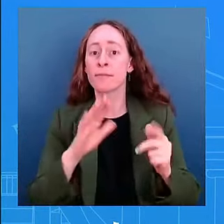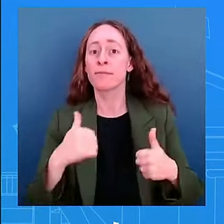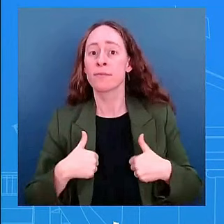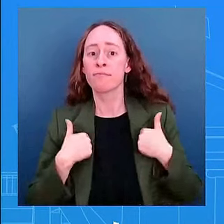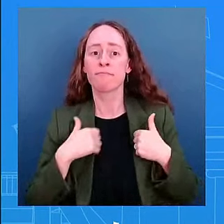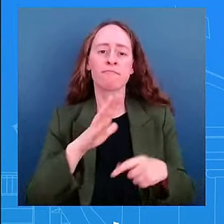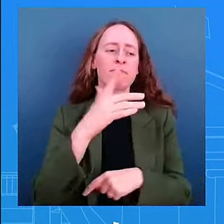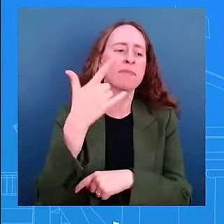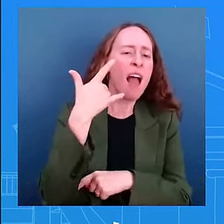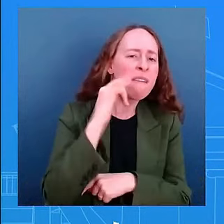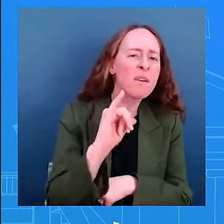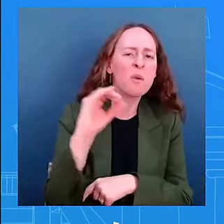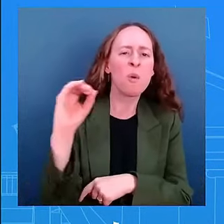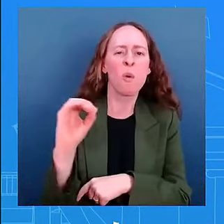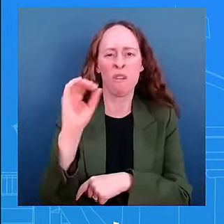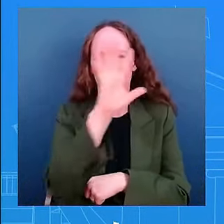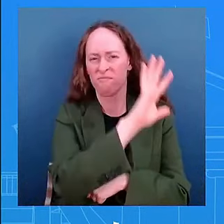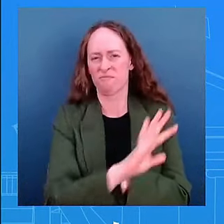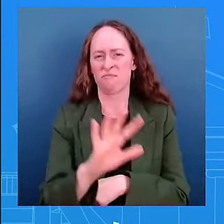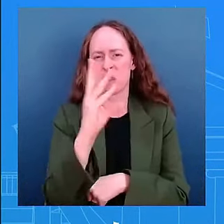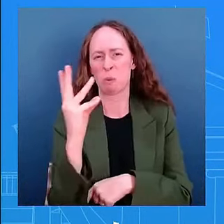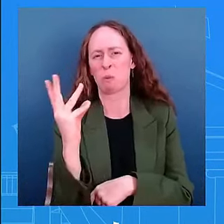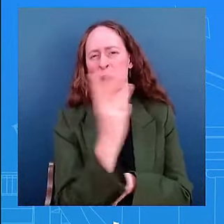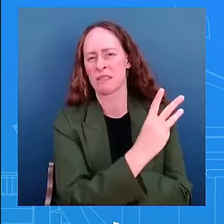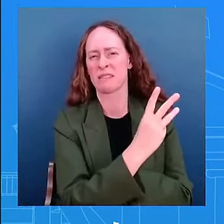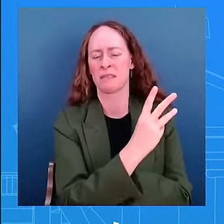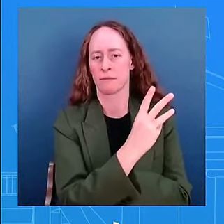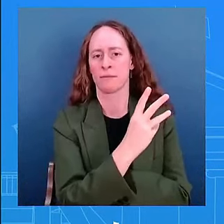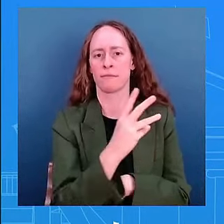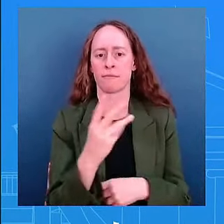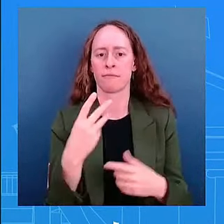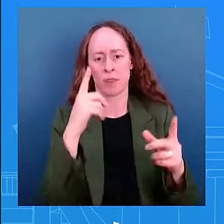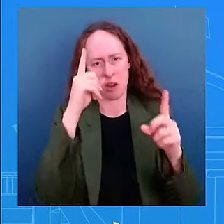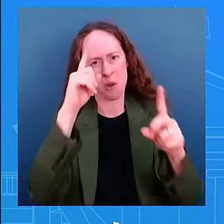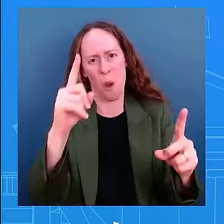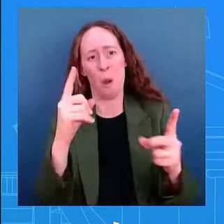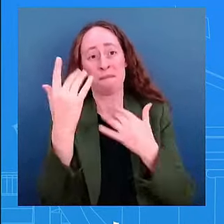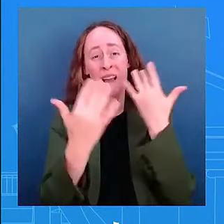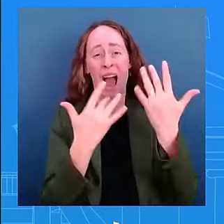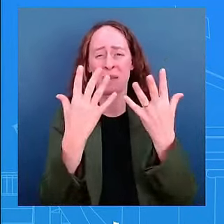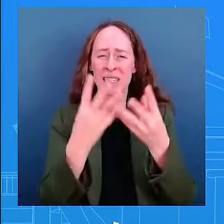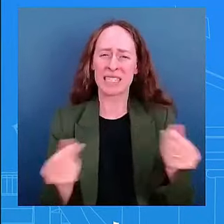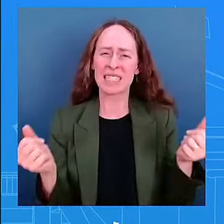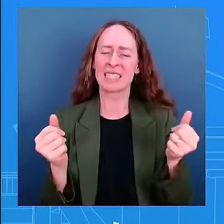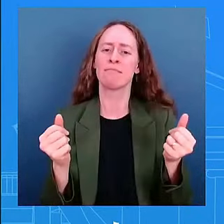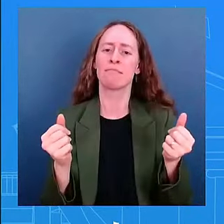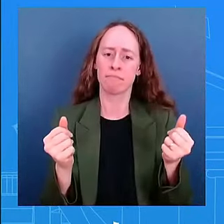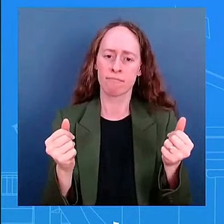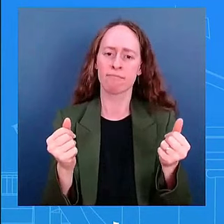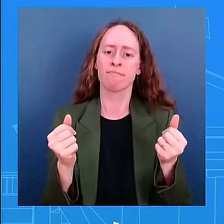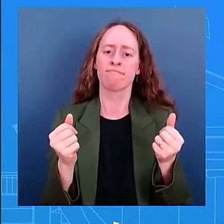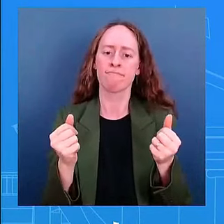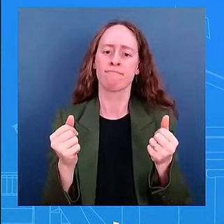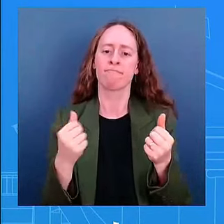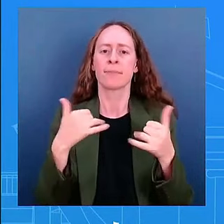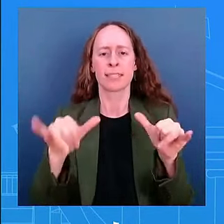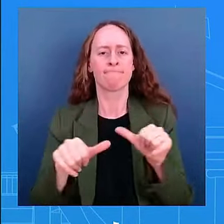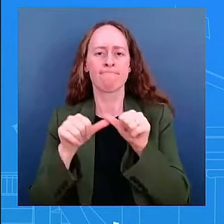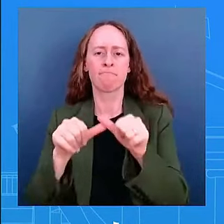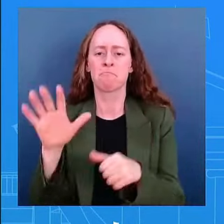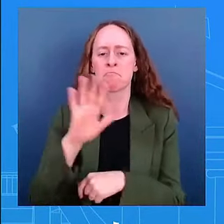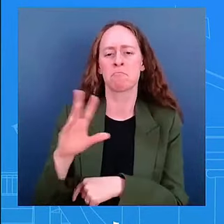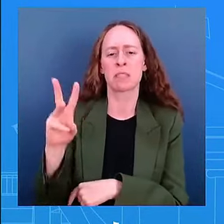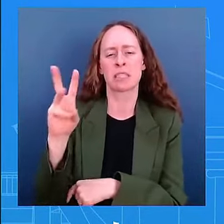blaze and keep people safe including more than 620 personnel assigned to both the park and borough fires in california